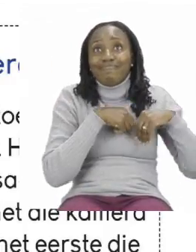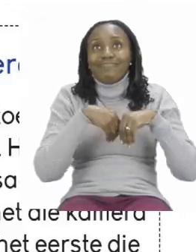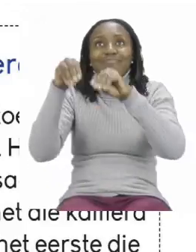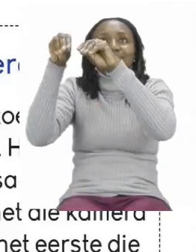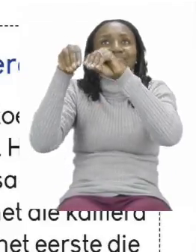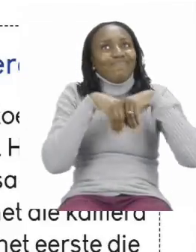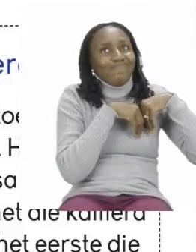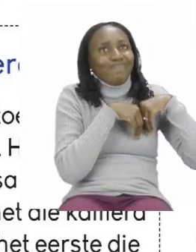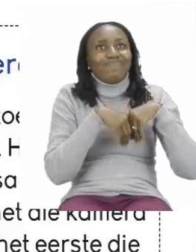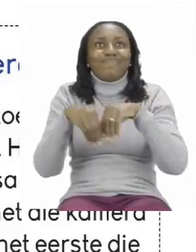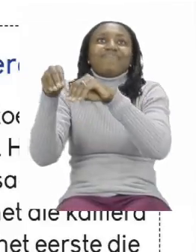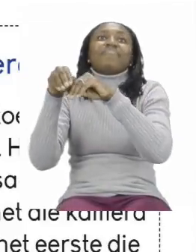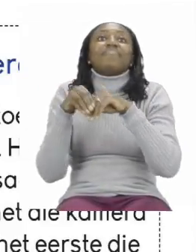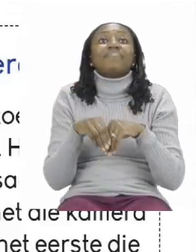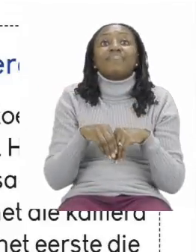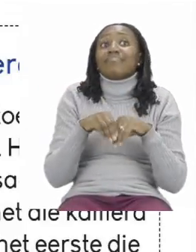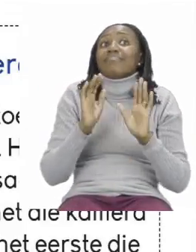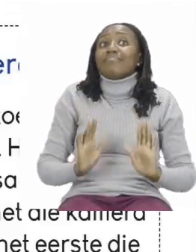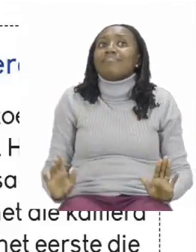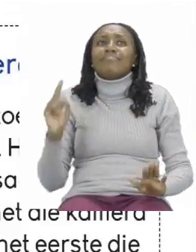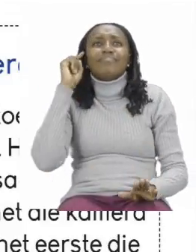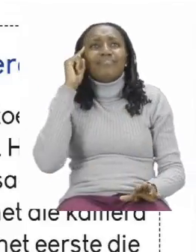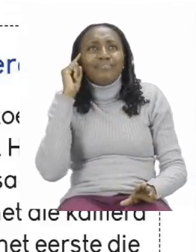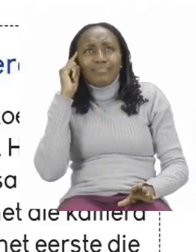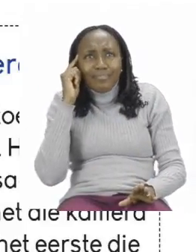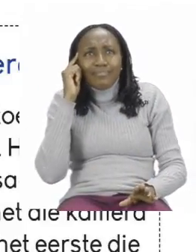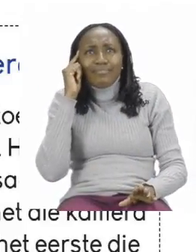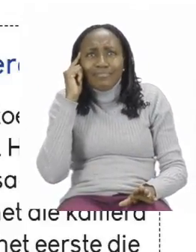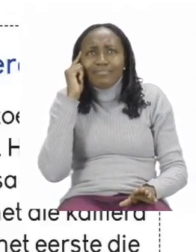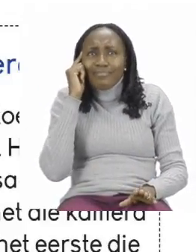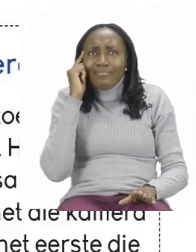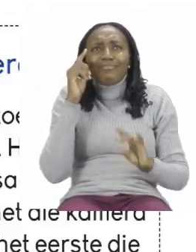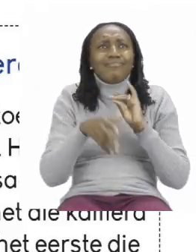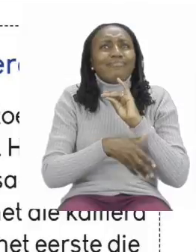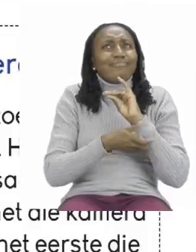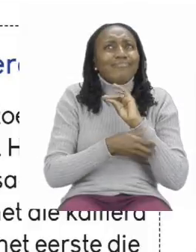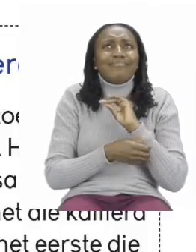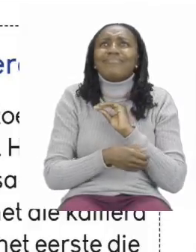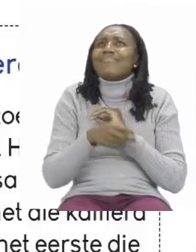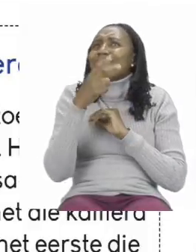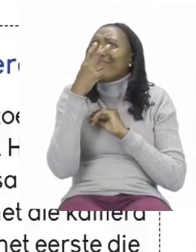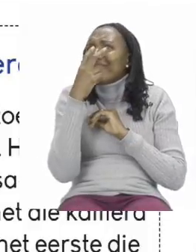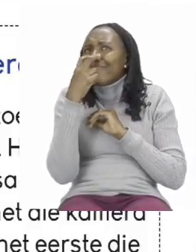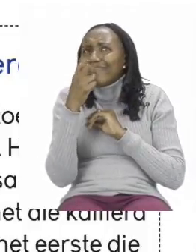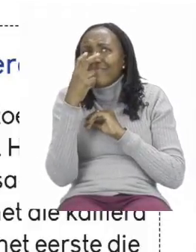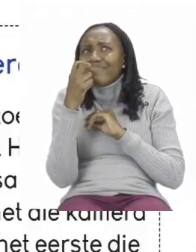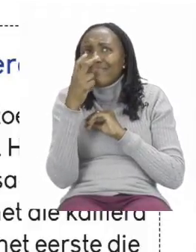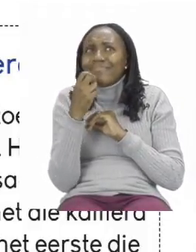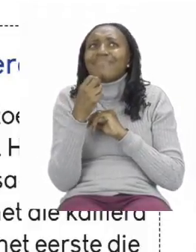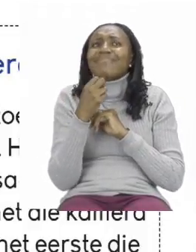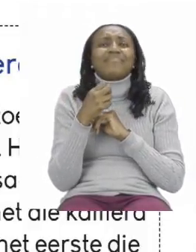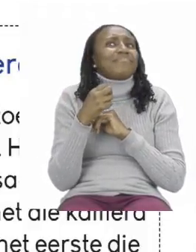Pam thought the monkeys were very funny. She had a